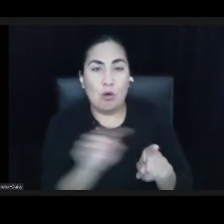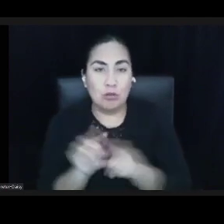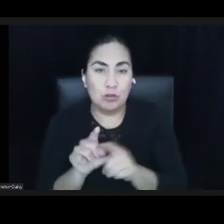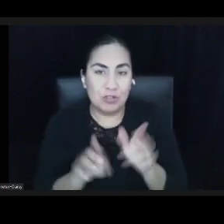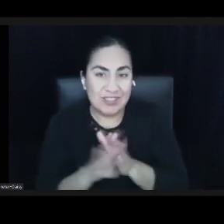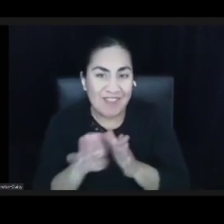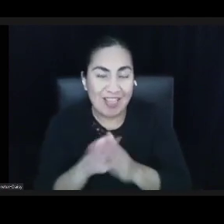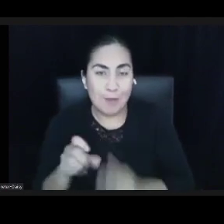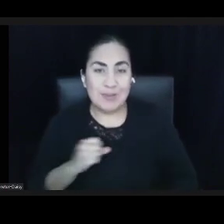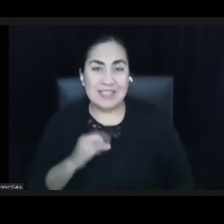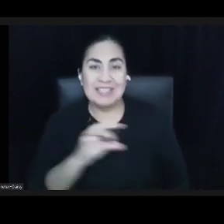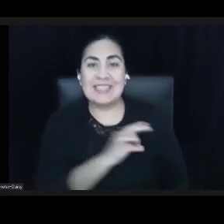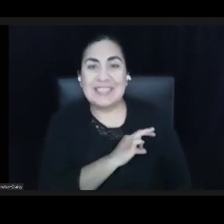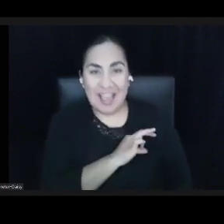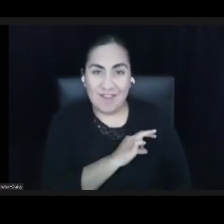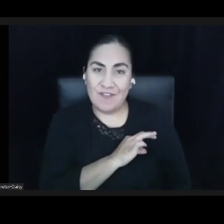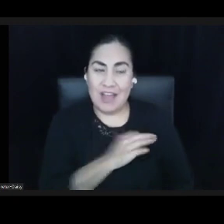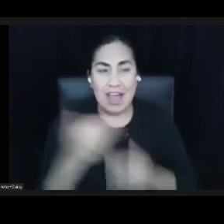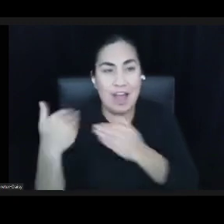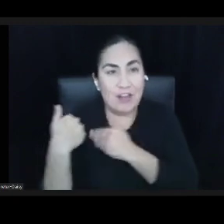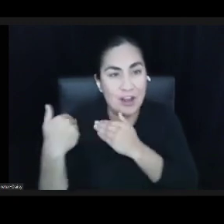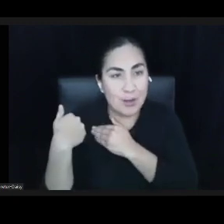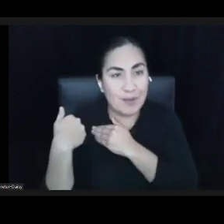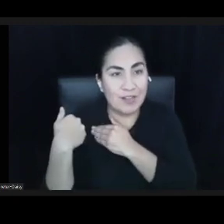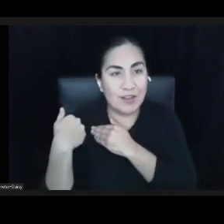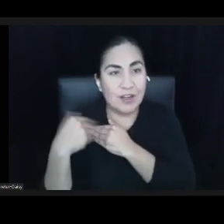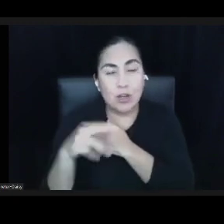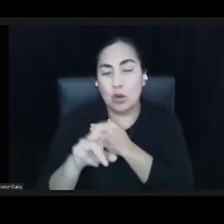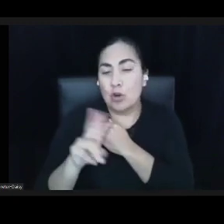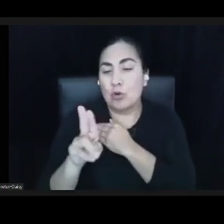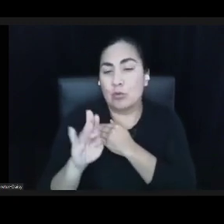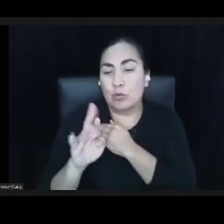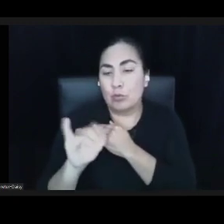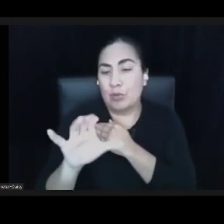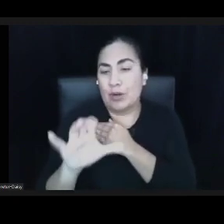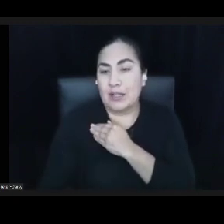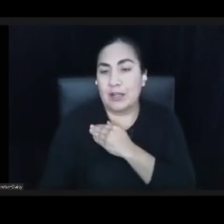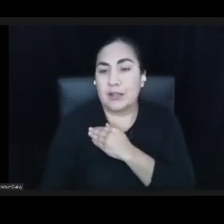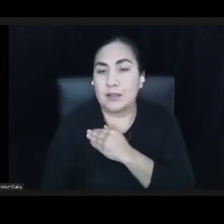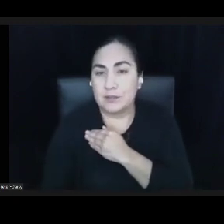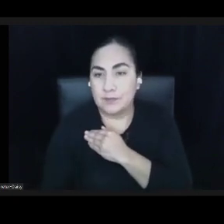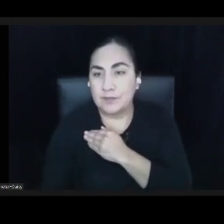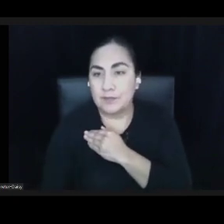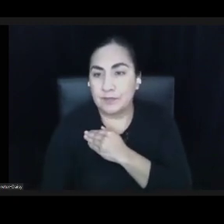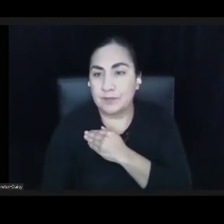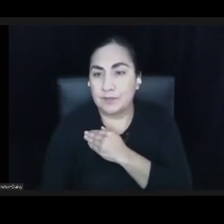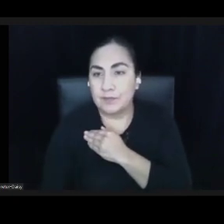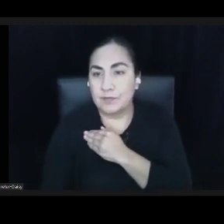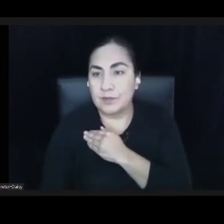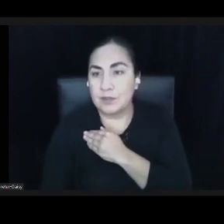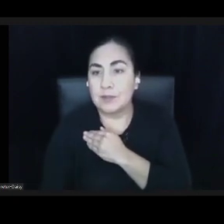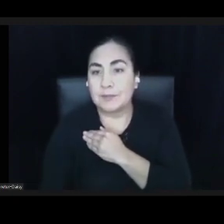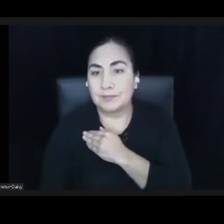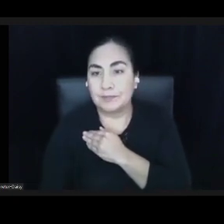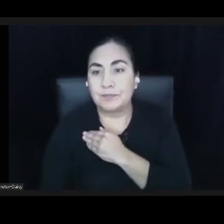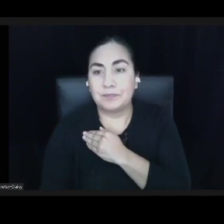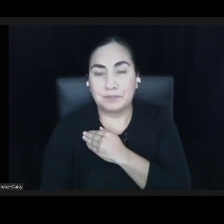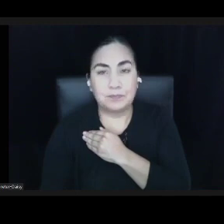rubric to hold program directors accountable to the framework and experimenting with how to